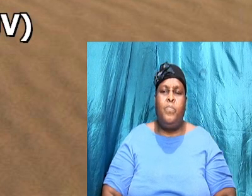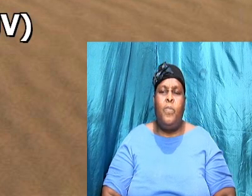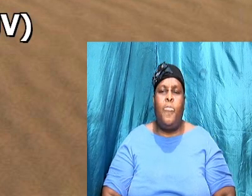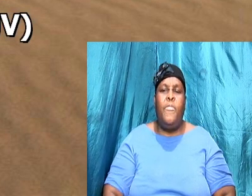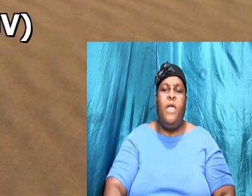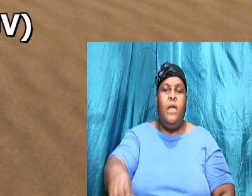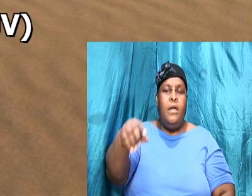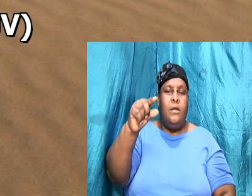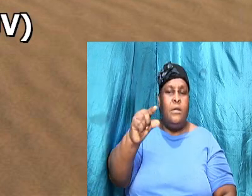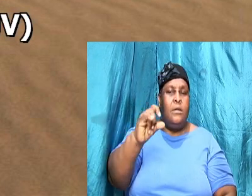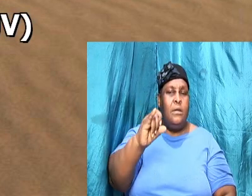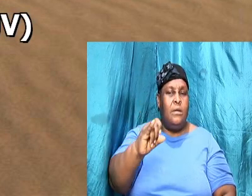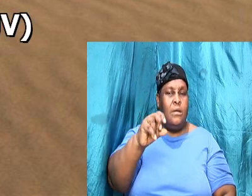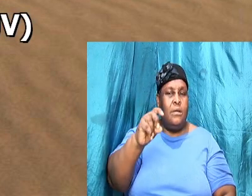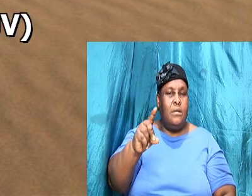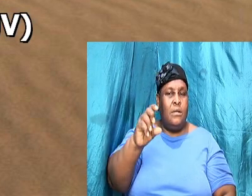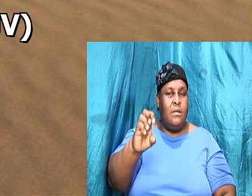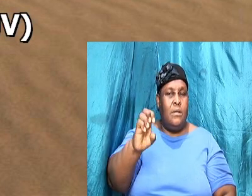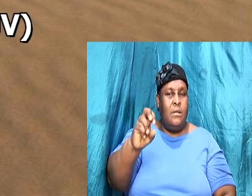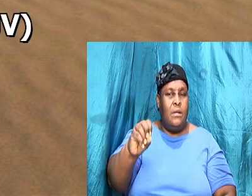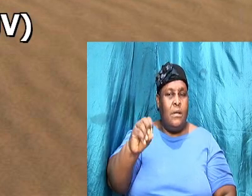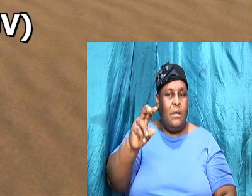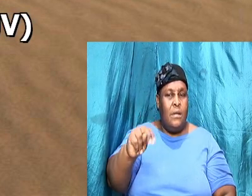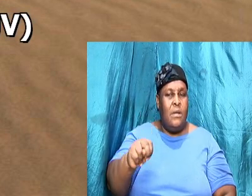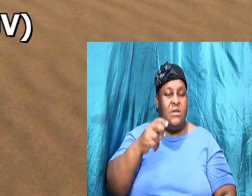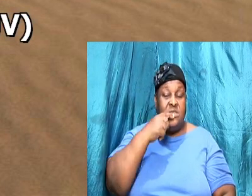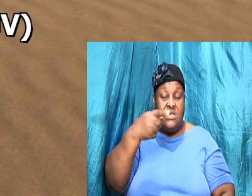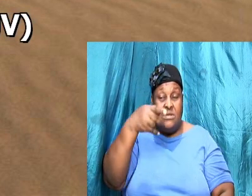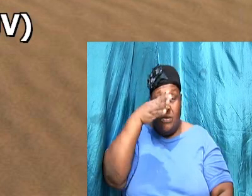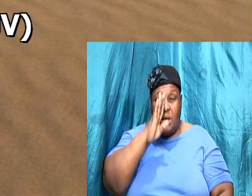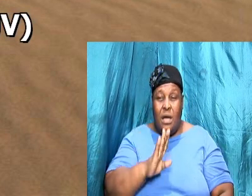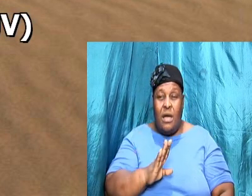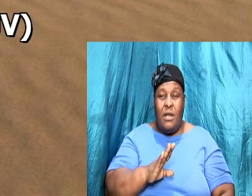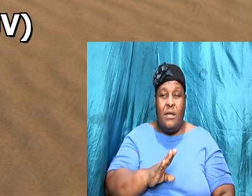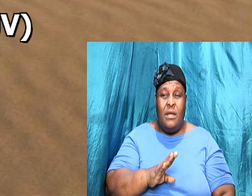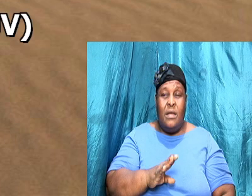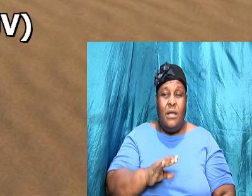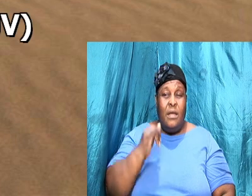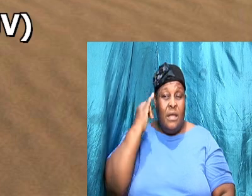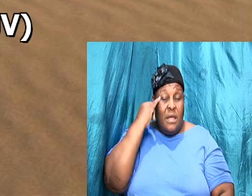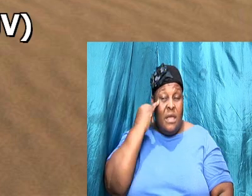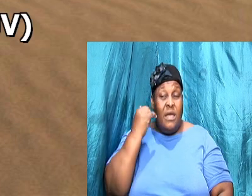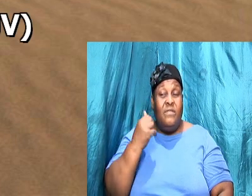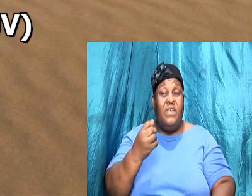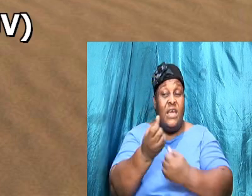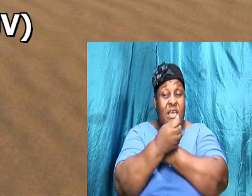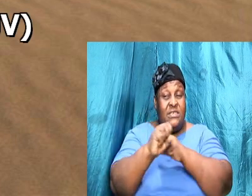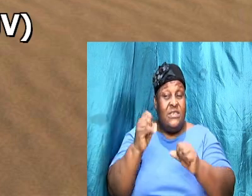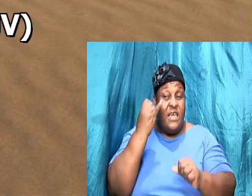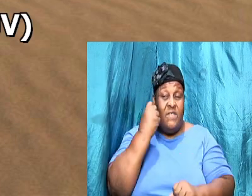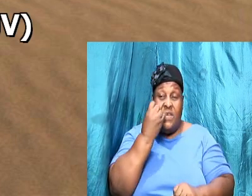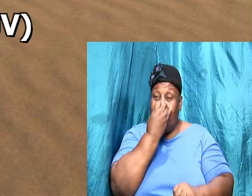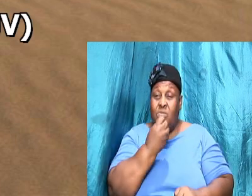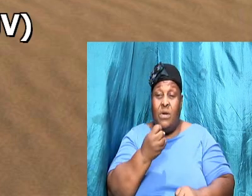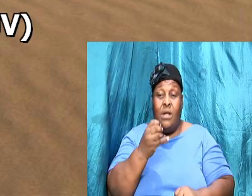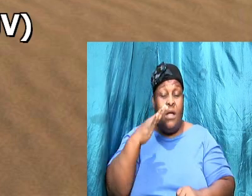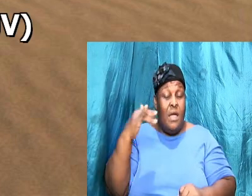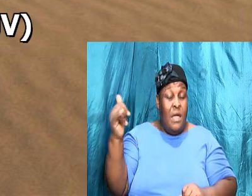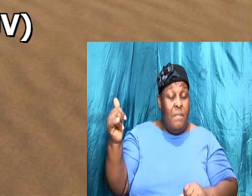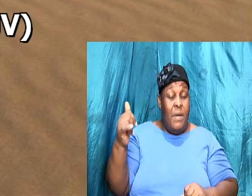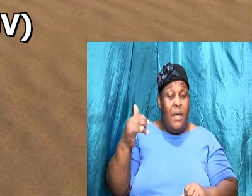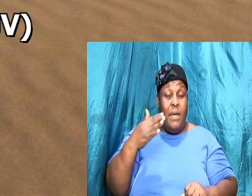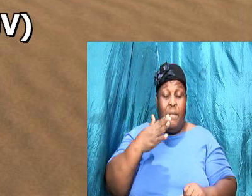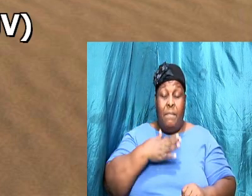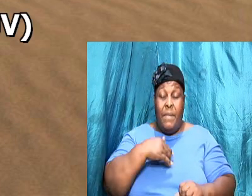Gideon said unto God if thou will serve save Israel by mine hand as thou